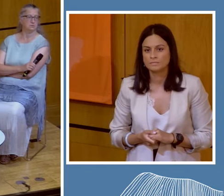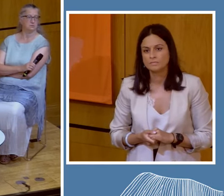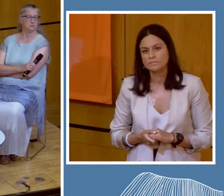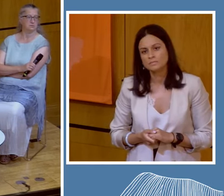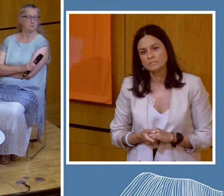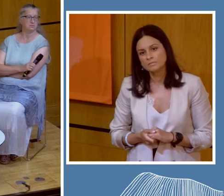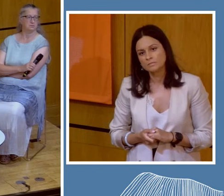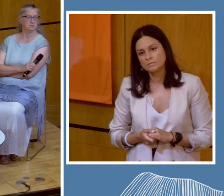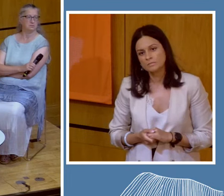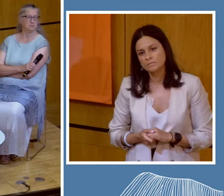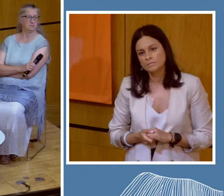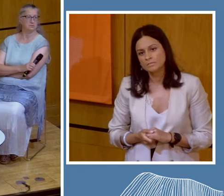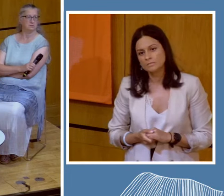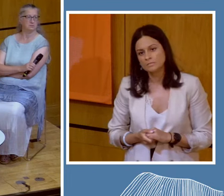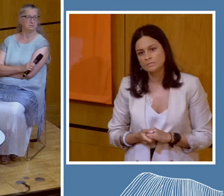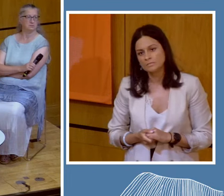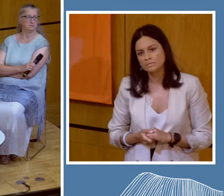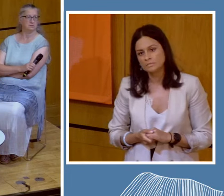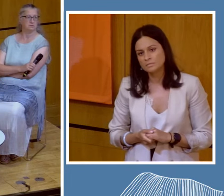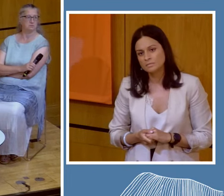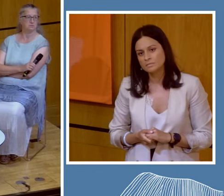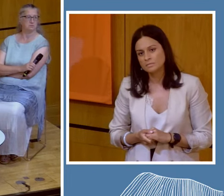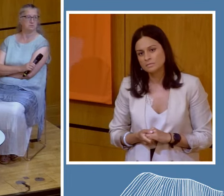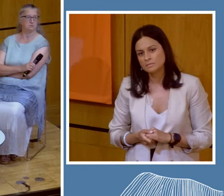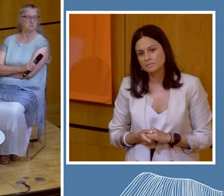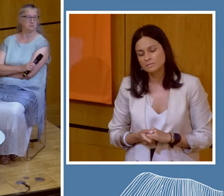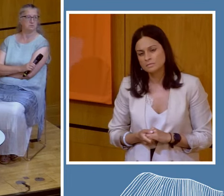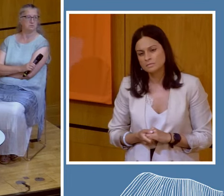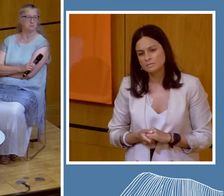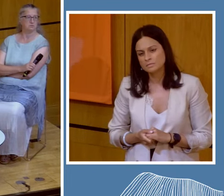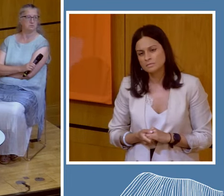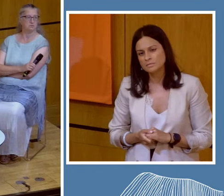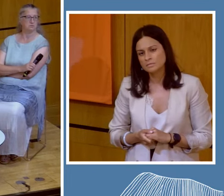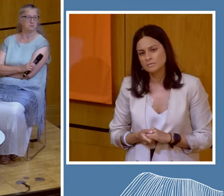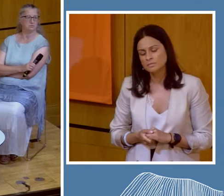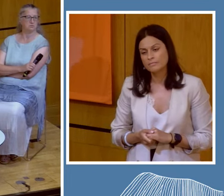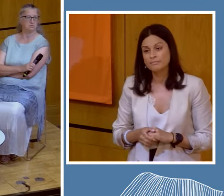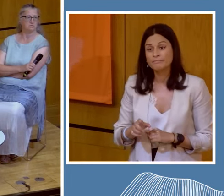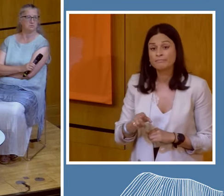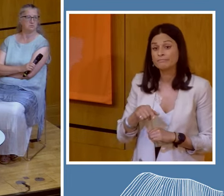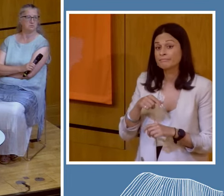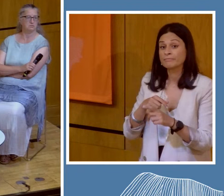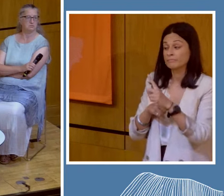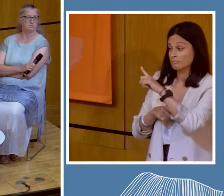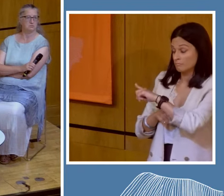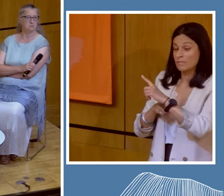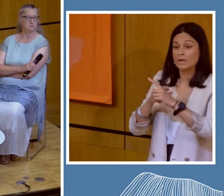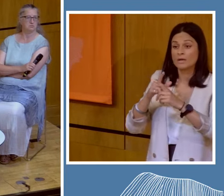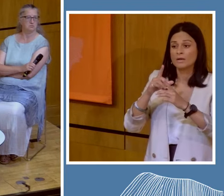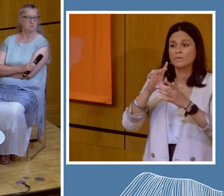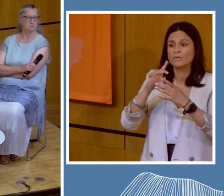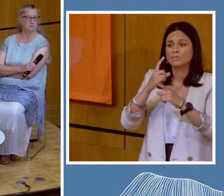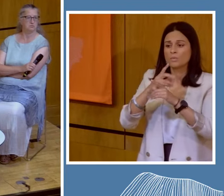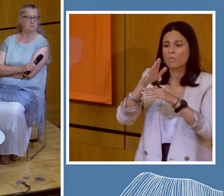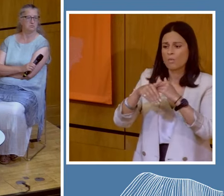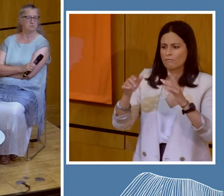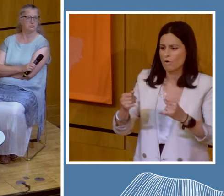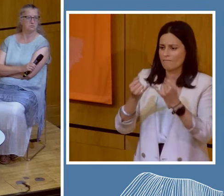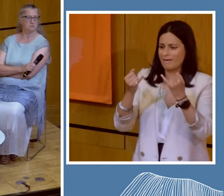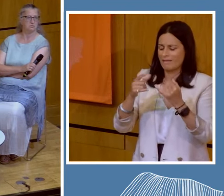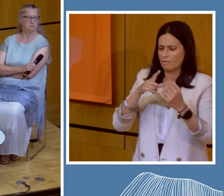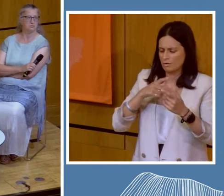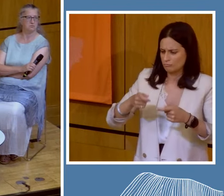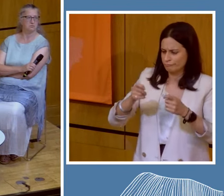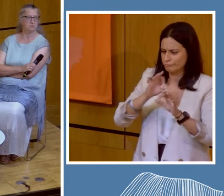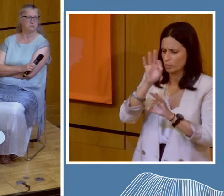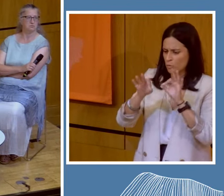I'd like to ask the panel a question about the problem raised by this gentleman about the conflict between the need